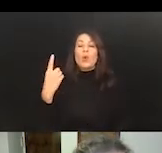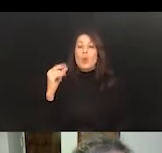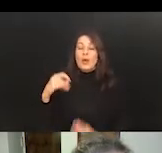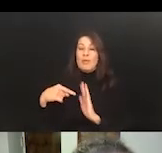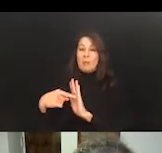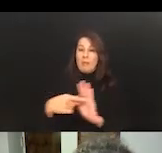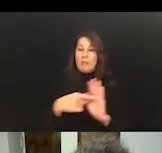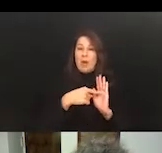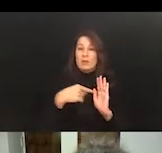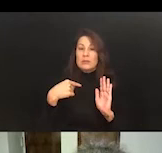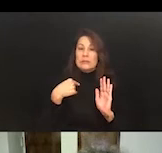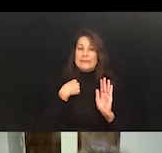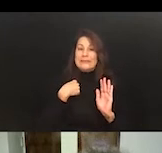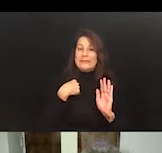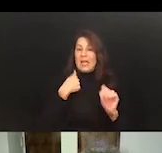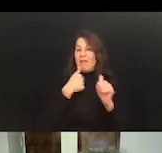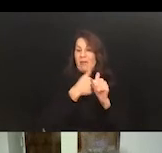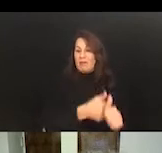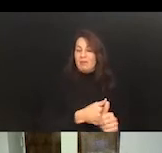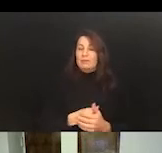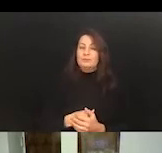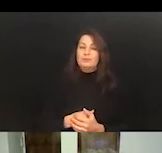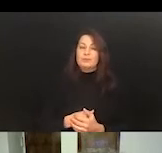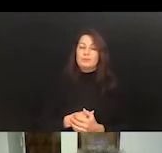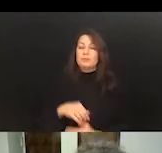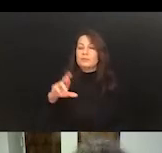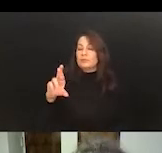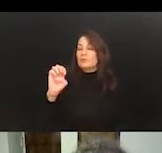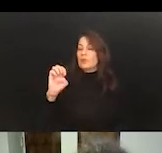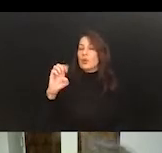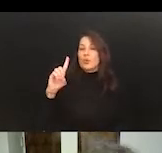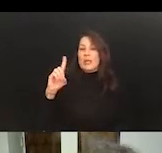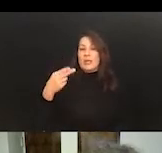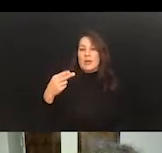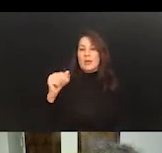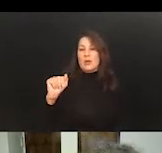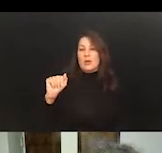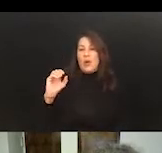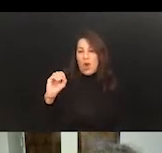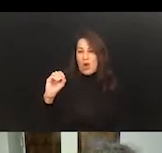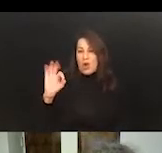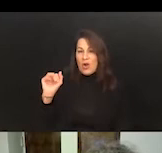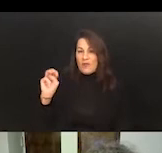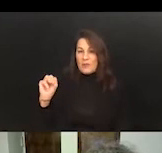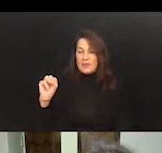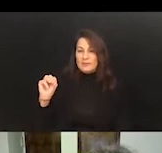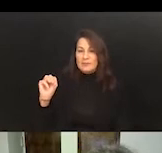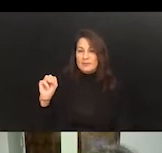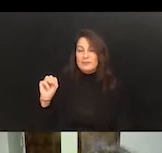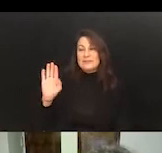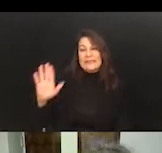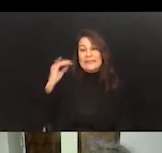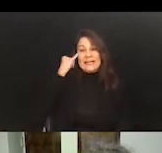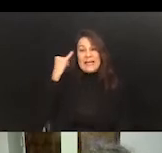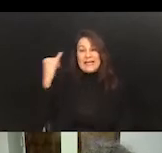I sort of go to is Reid Hoffman's idea. And Reid Hoffman was the, he's a partner at Greylock